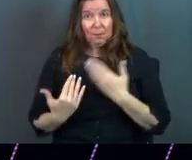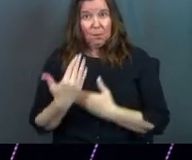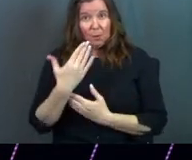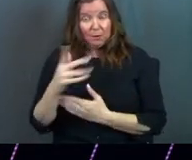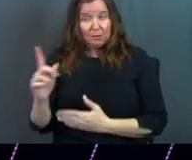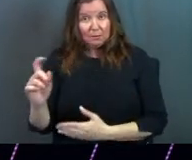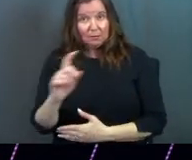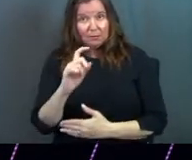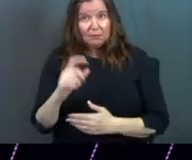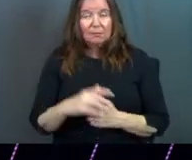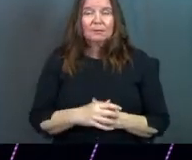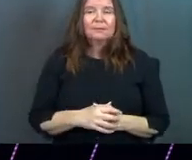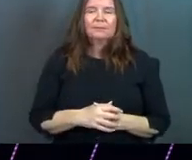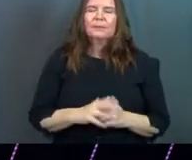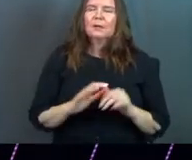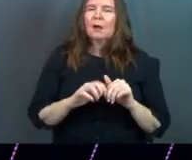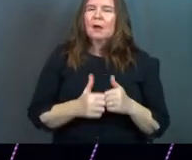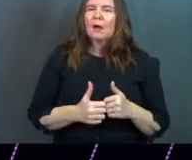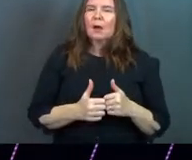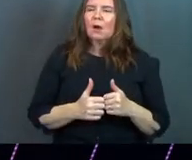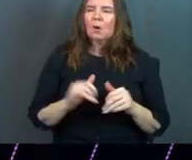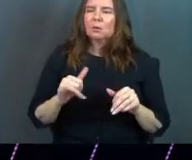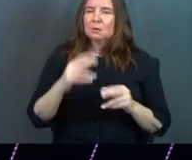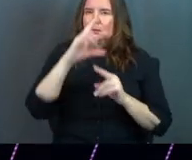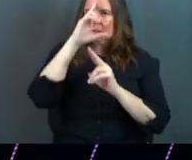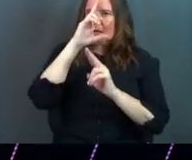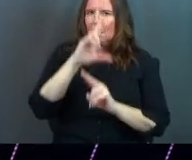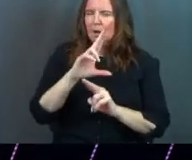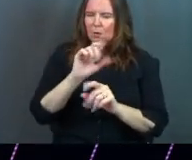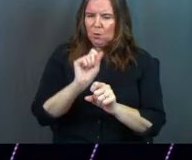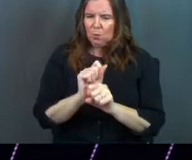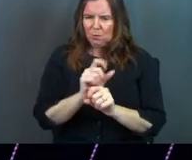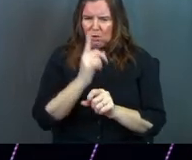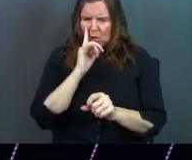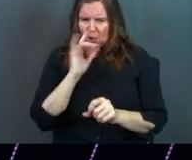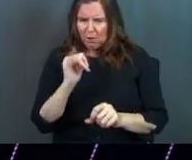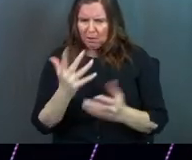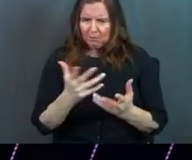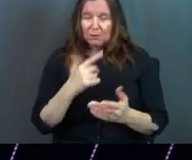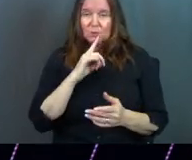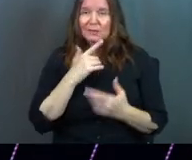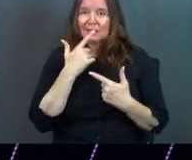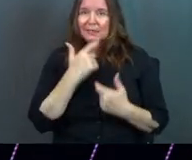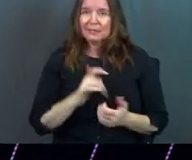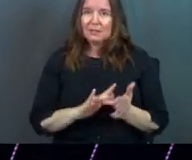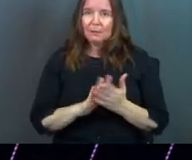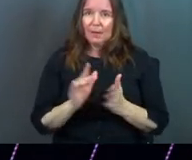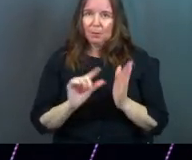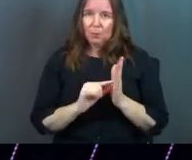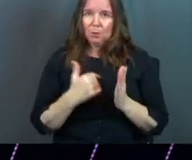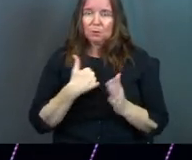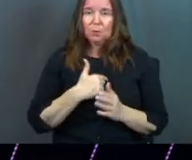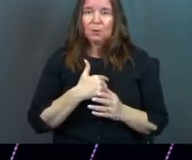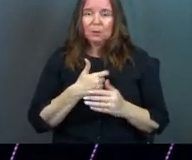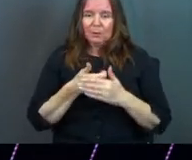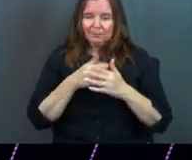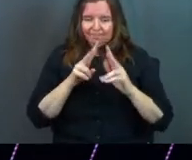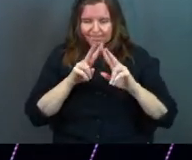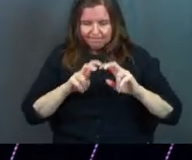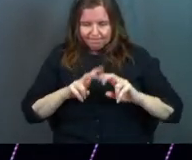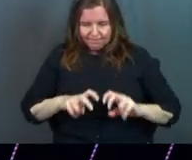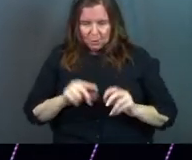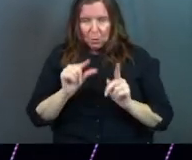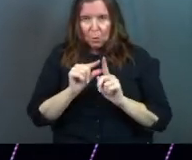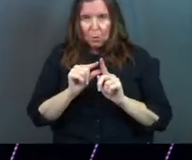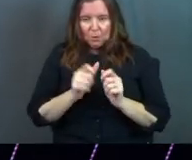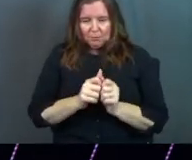morning? So how does honor work? Honor is a really interesting Bible word. And so we're going to get underneath the